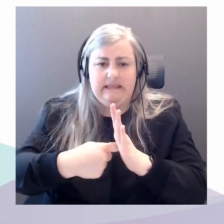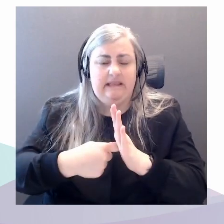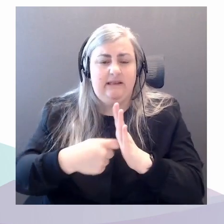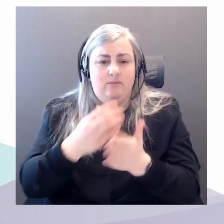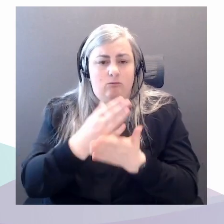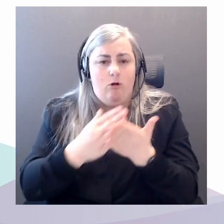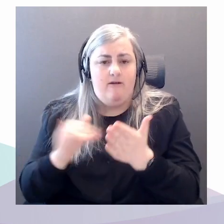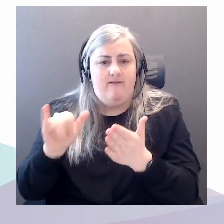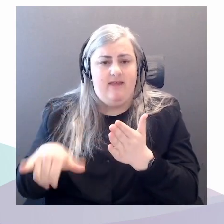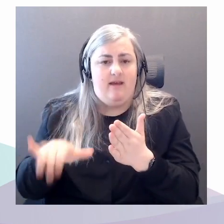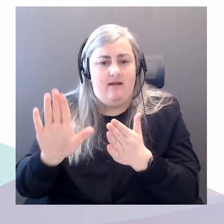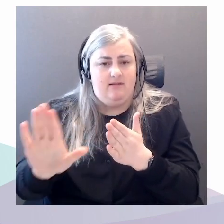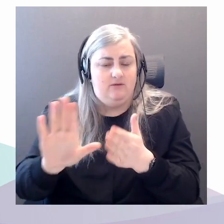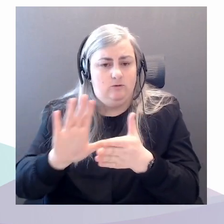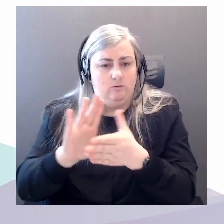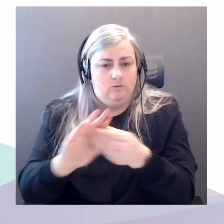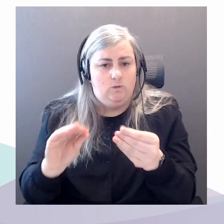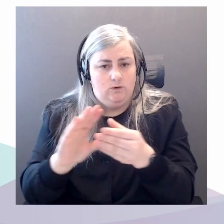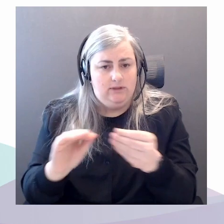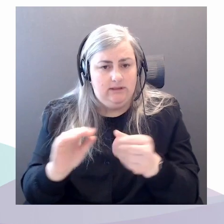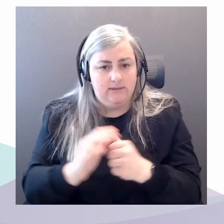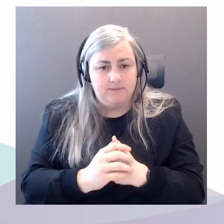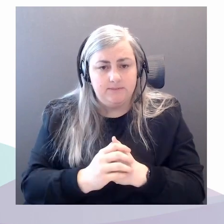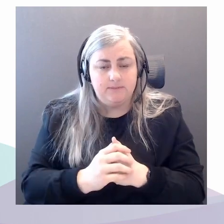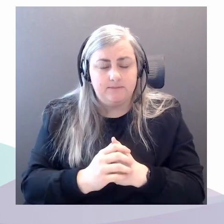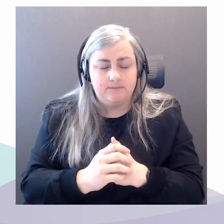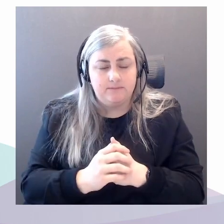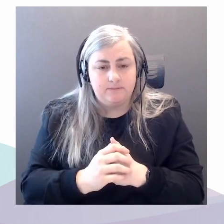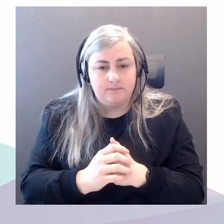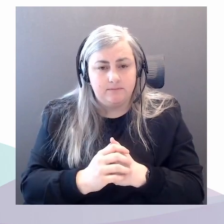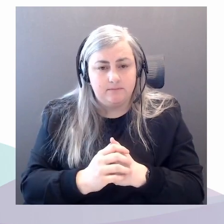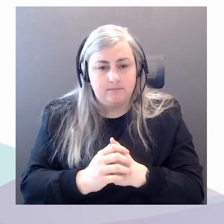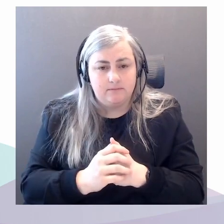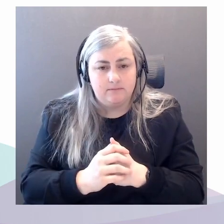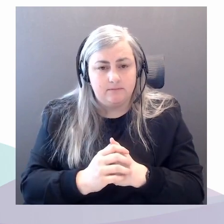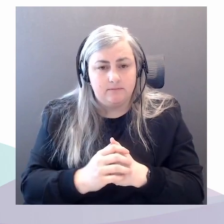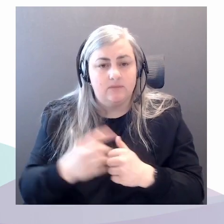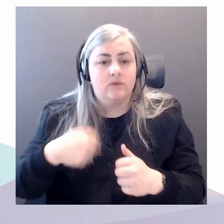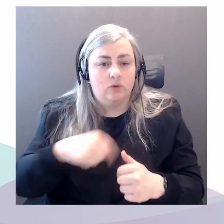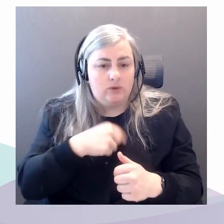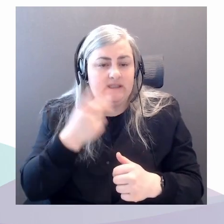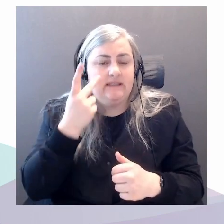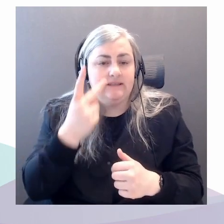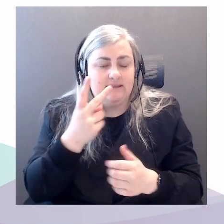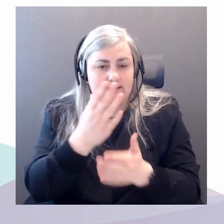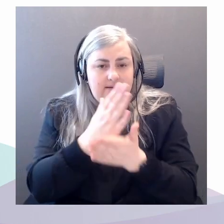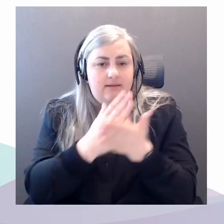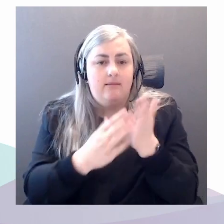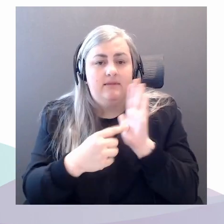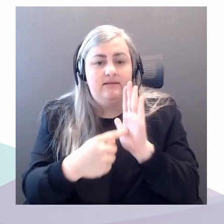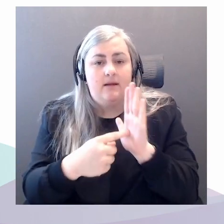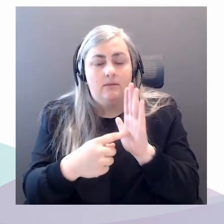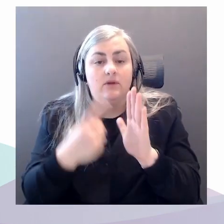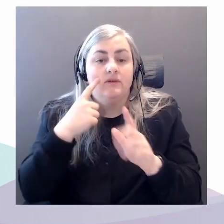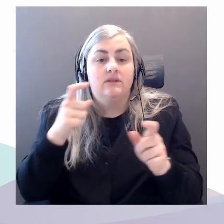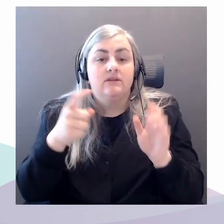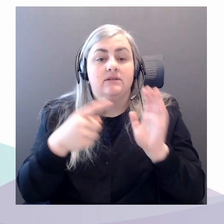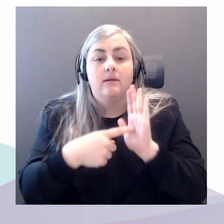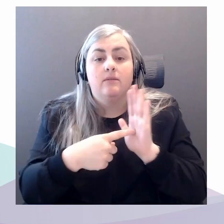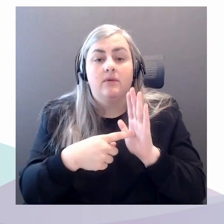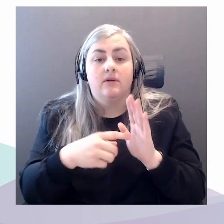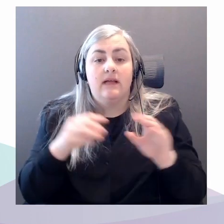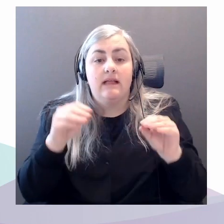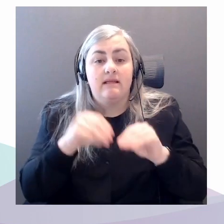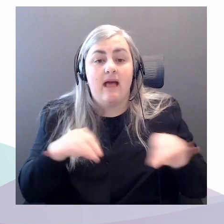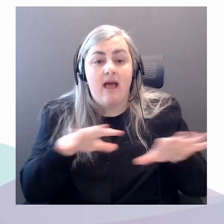And we see examples like land seizure, automobility, how those are taken